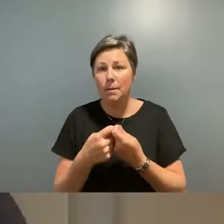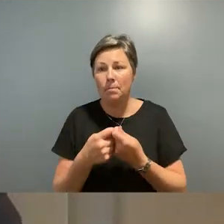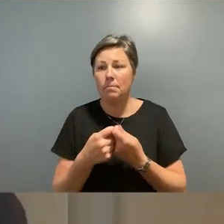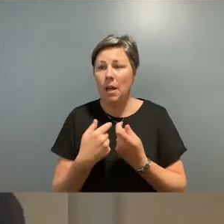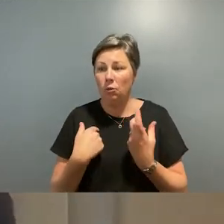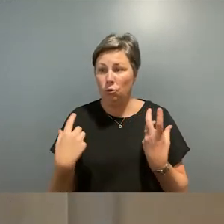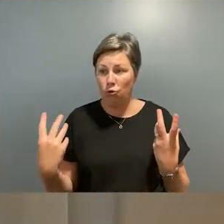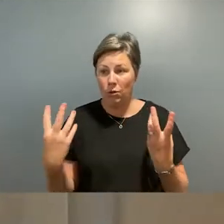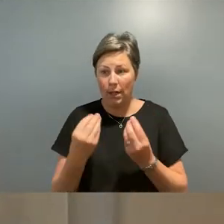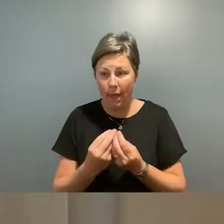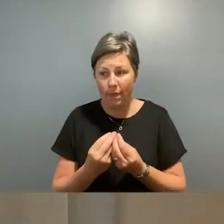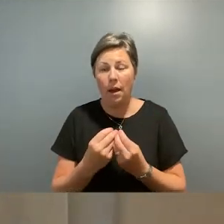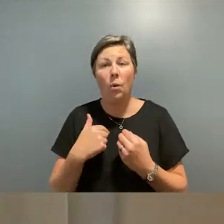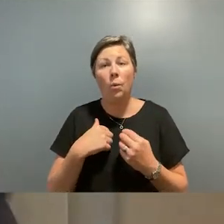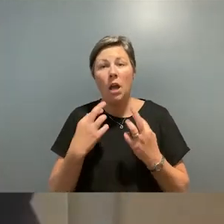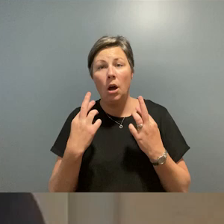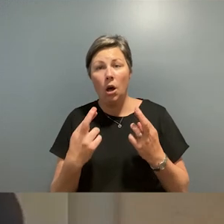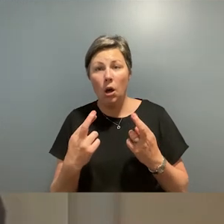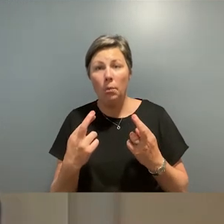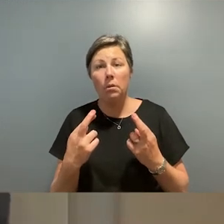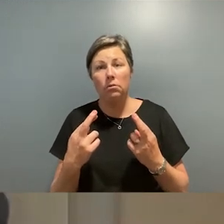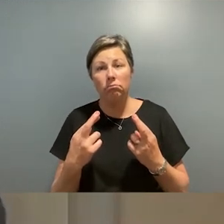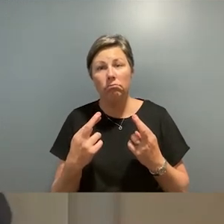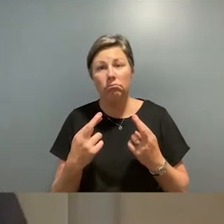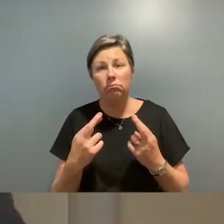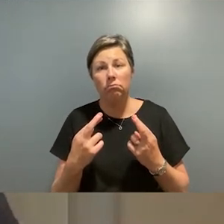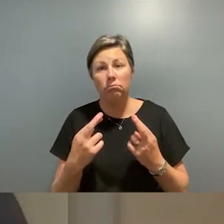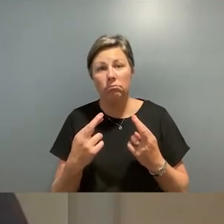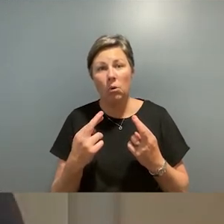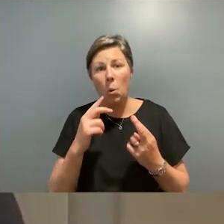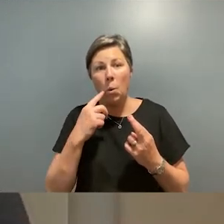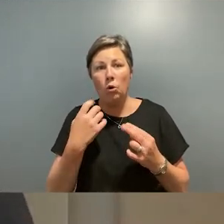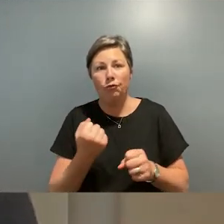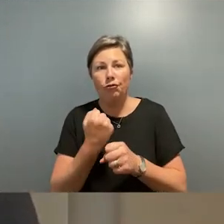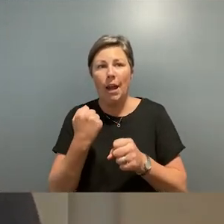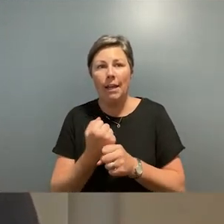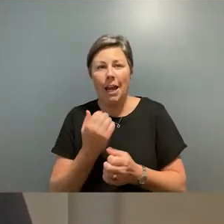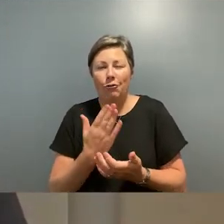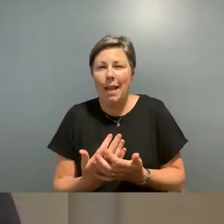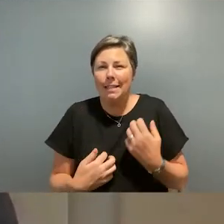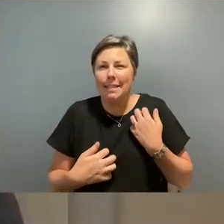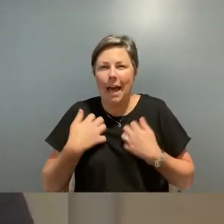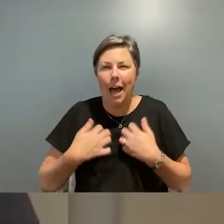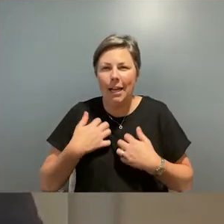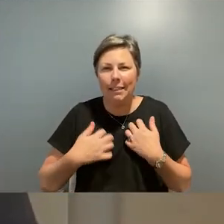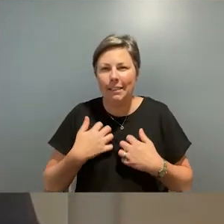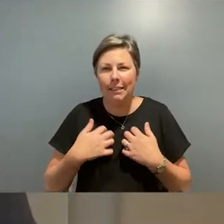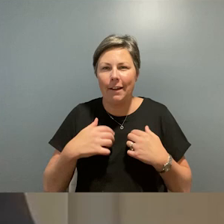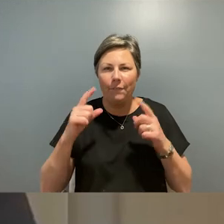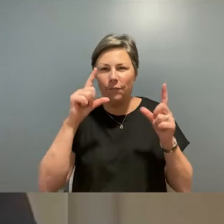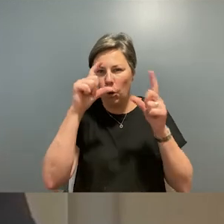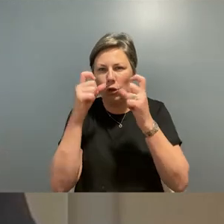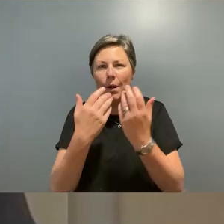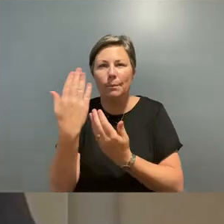like collectively we are hoping to produce both now and into the future one of the most exciting photography exhibitions